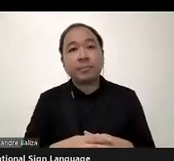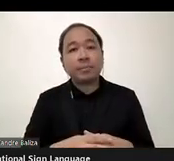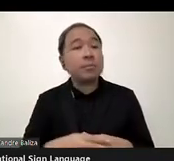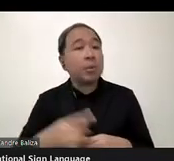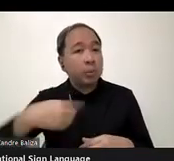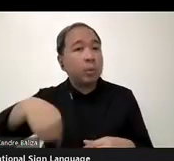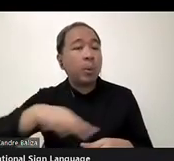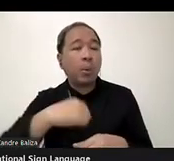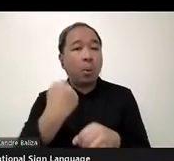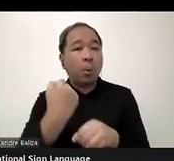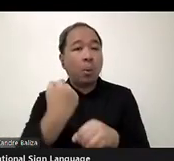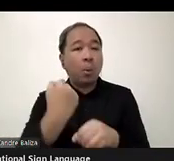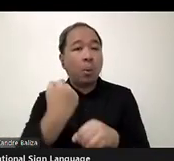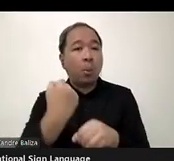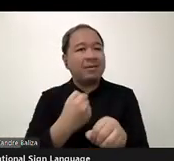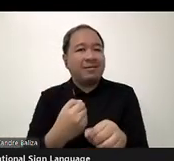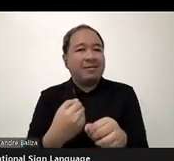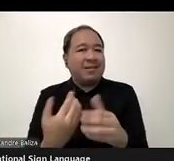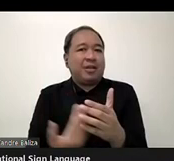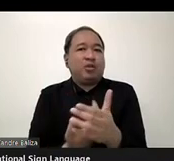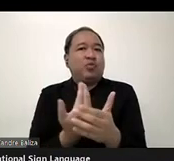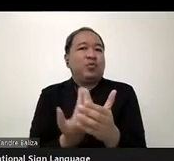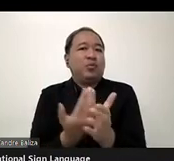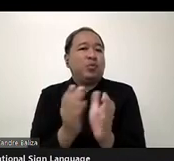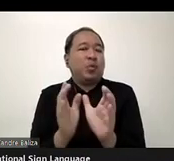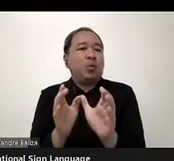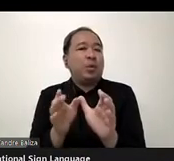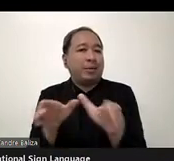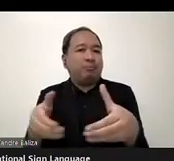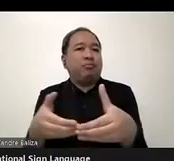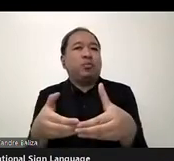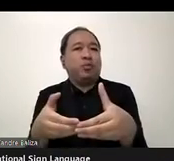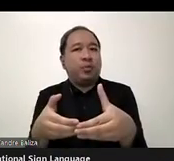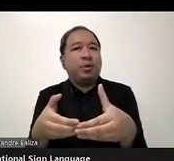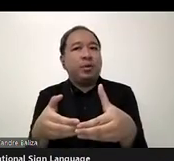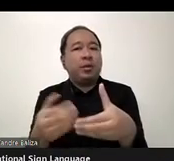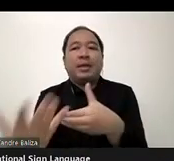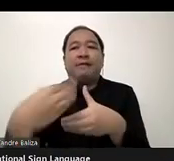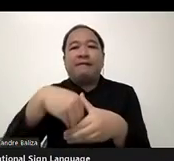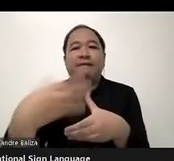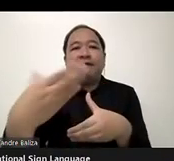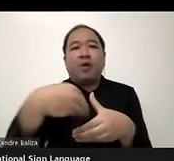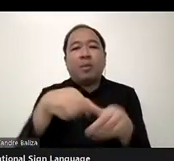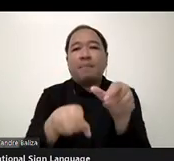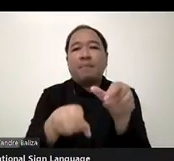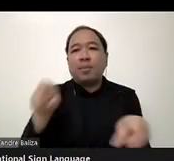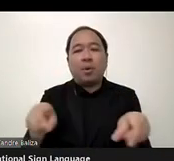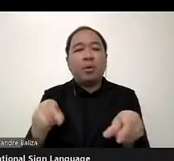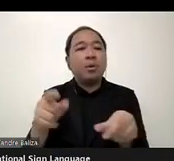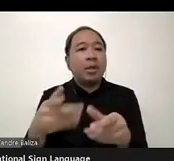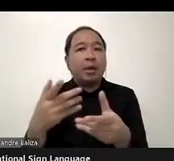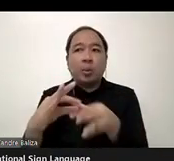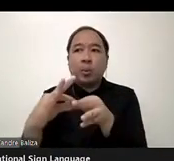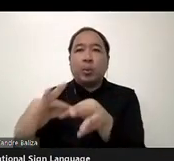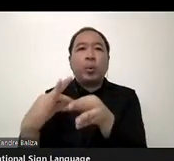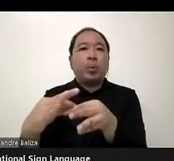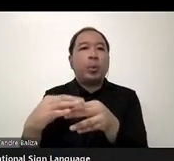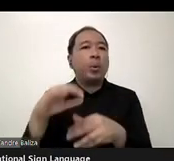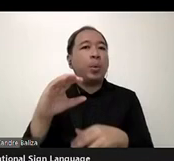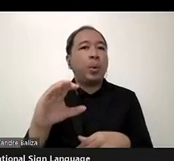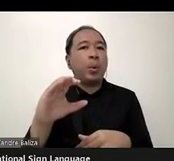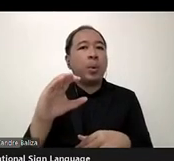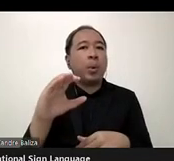with new other people. Um, we work closely with Celine Ball, who's the new, um,